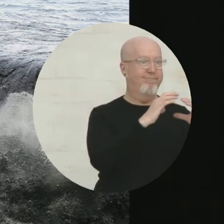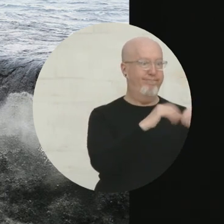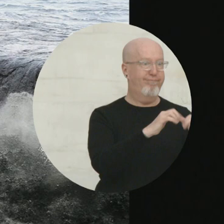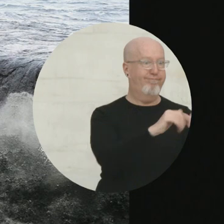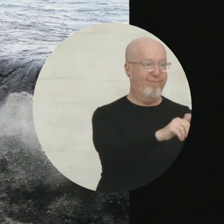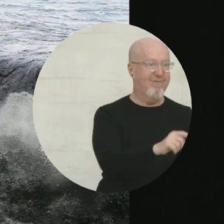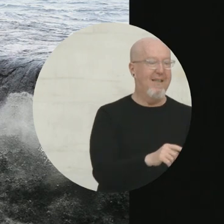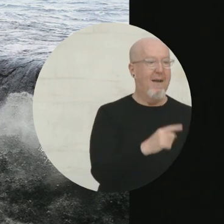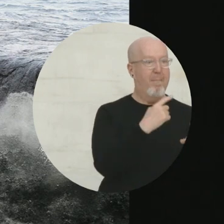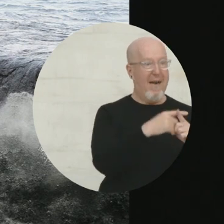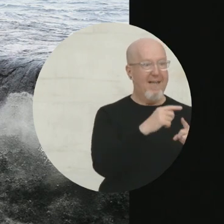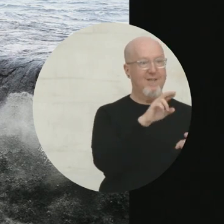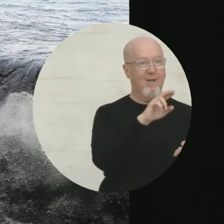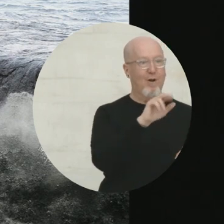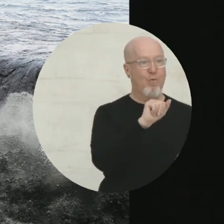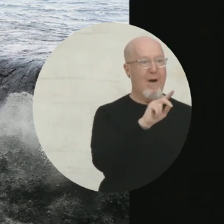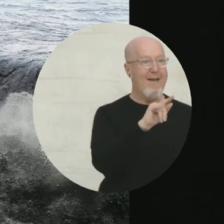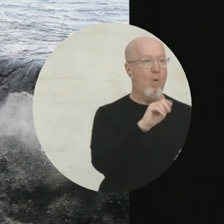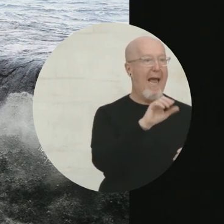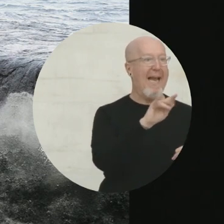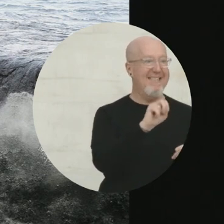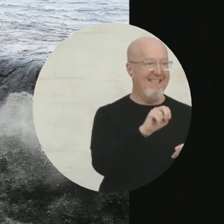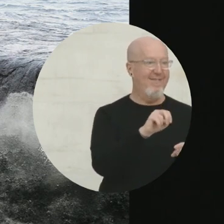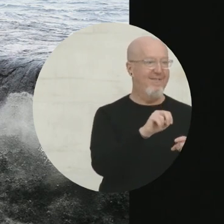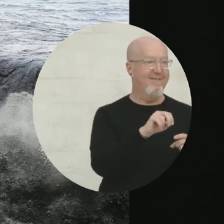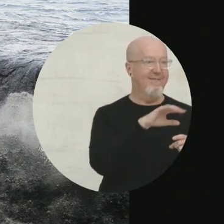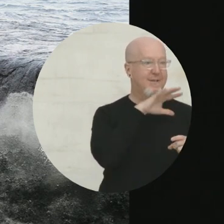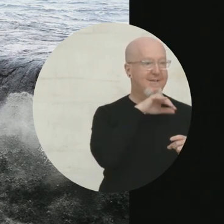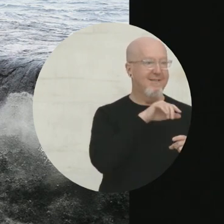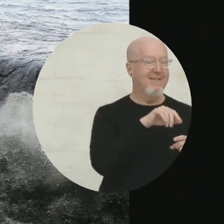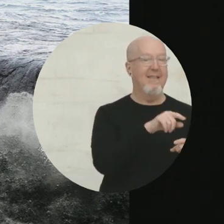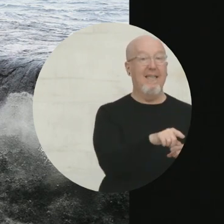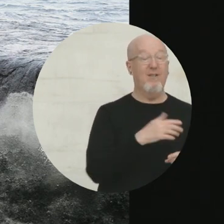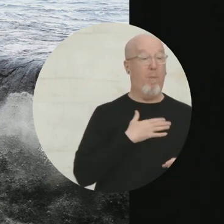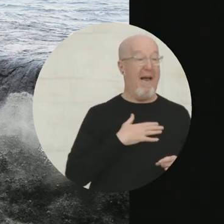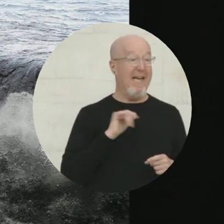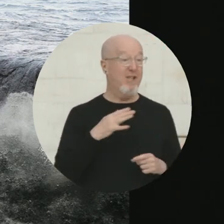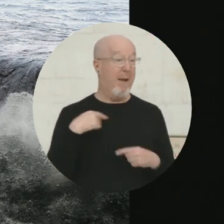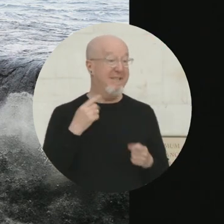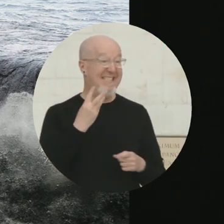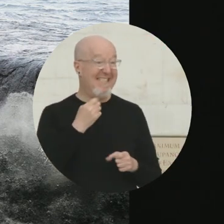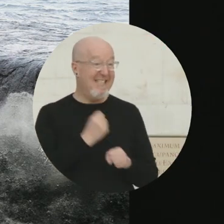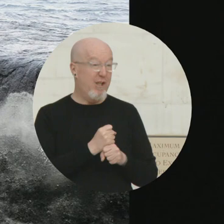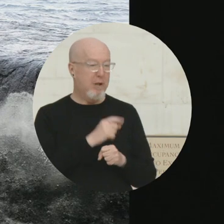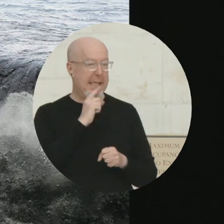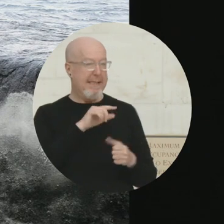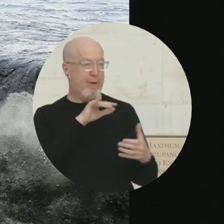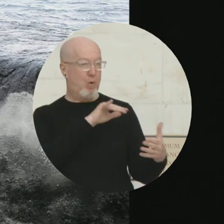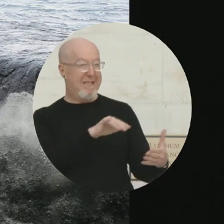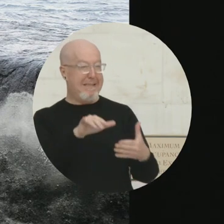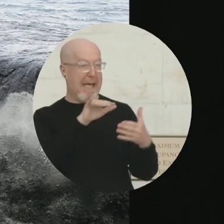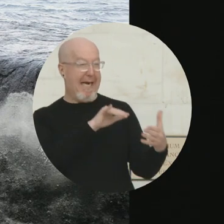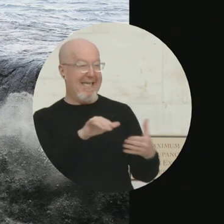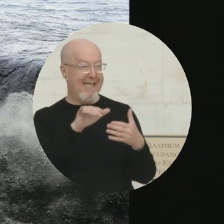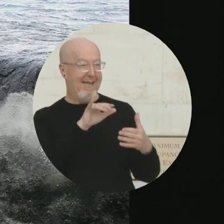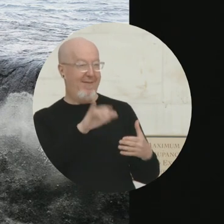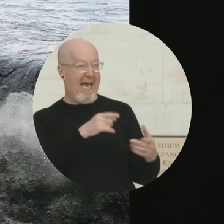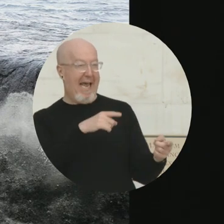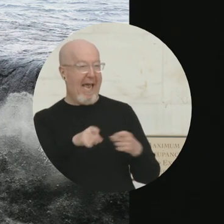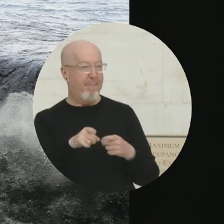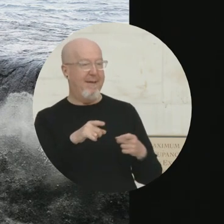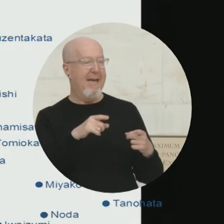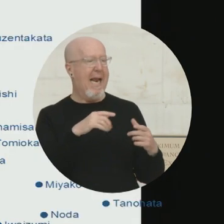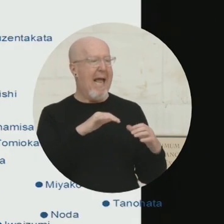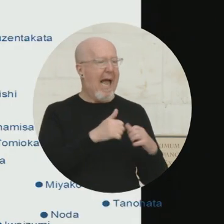you also have radioactive contamination going on. And my job the last six years now has been studying these aspects of Japan and how they did or